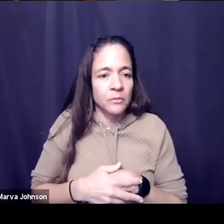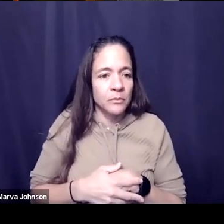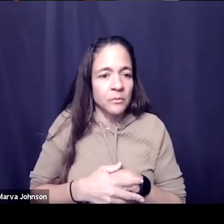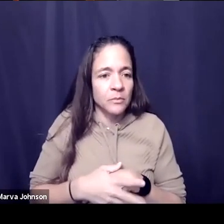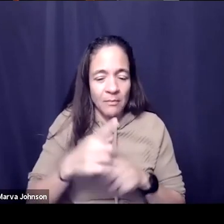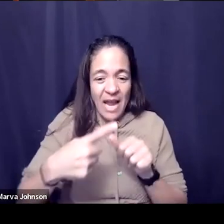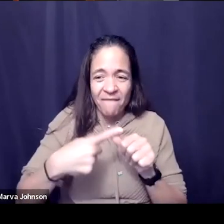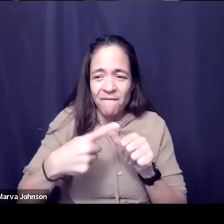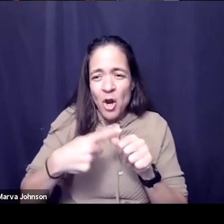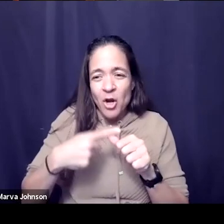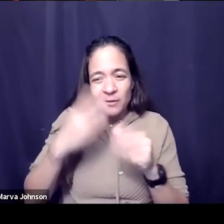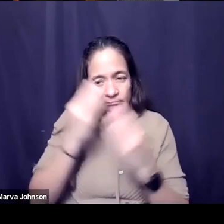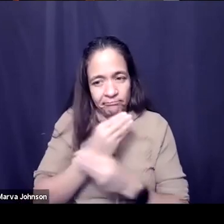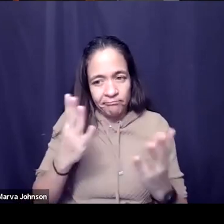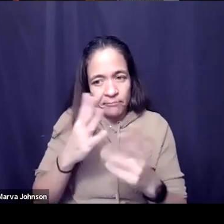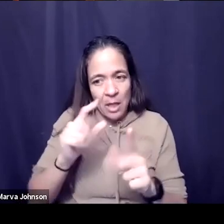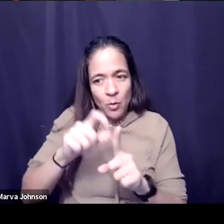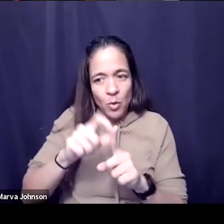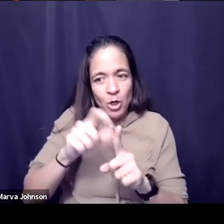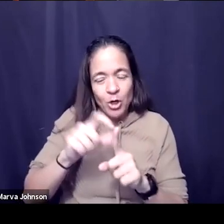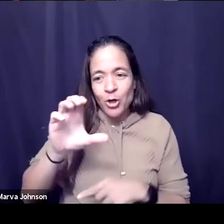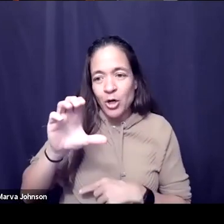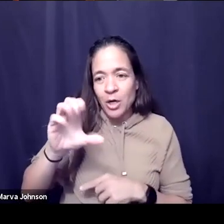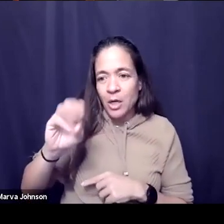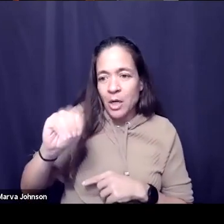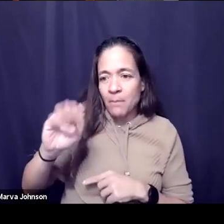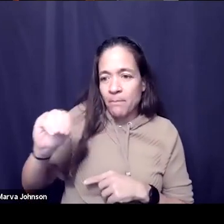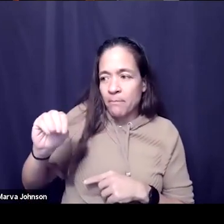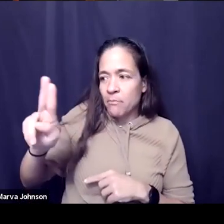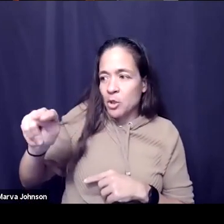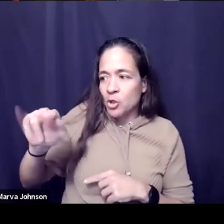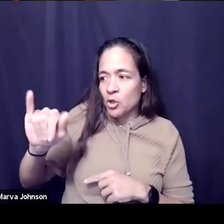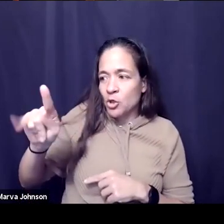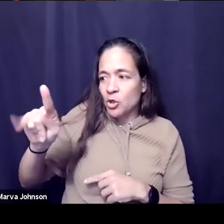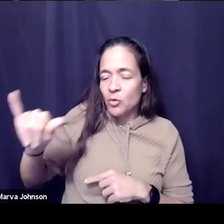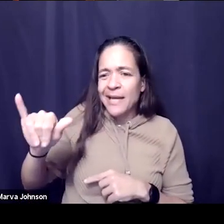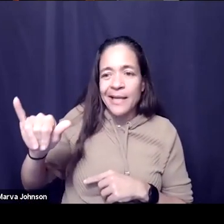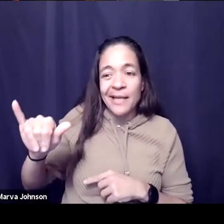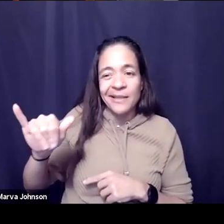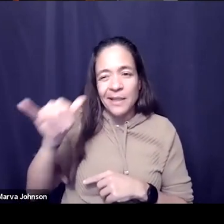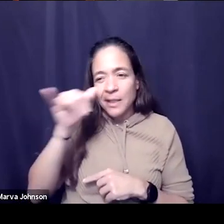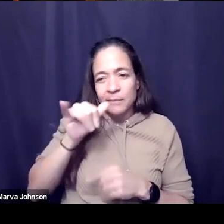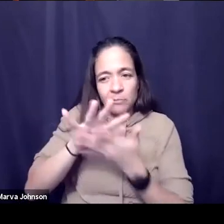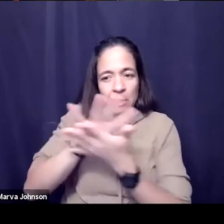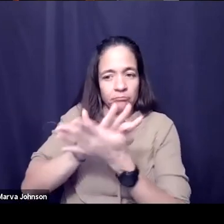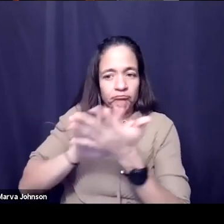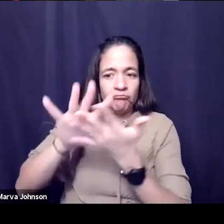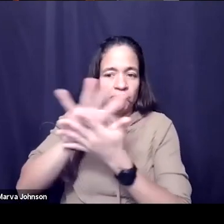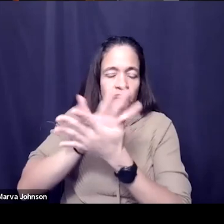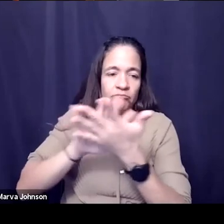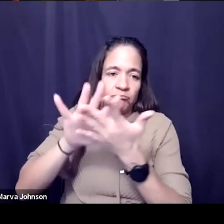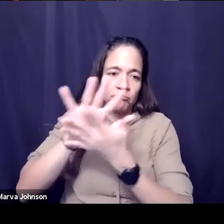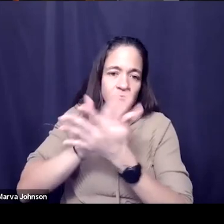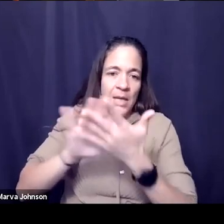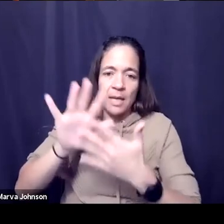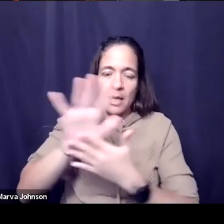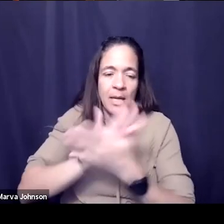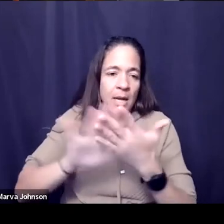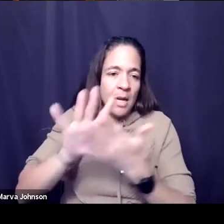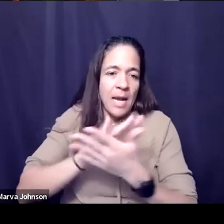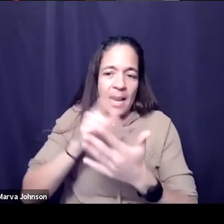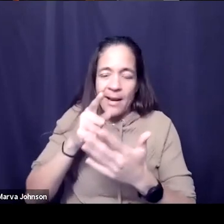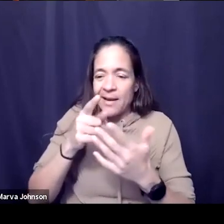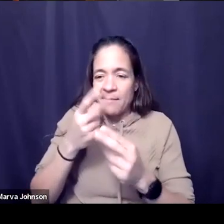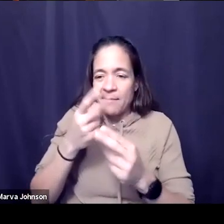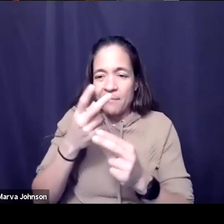community is sufficiently ambiguous you know and it it's getting thrown around in so many different ways from a euphemism for